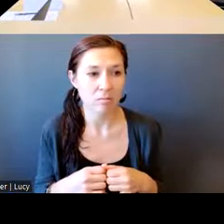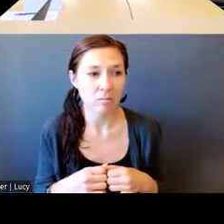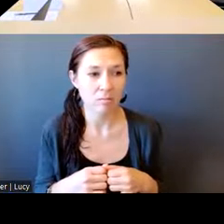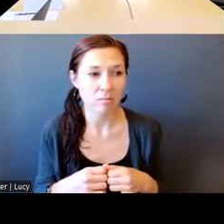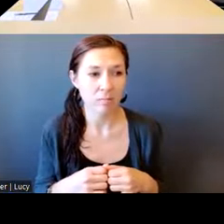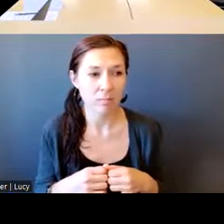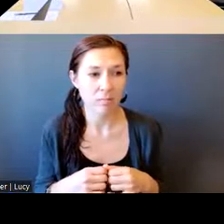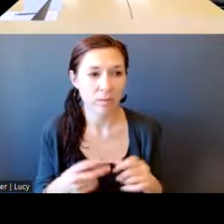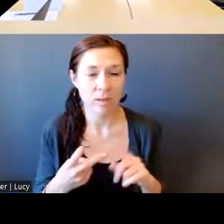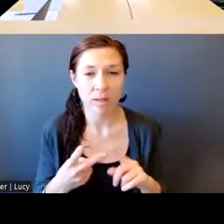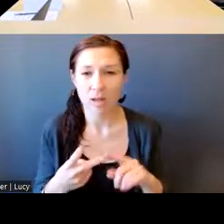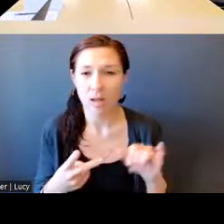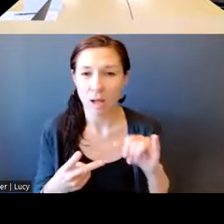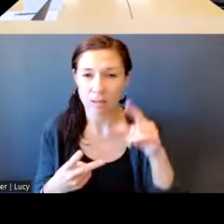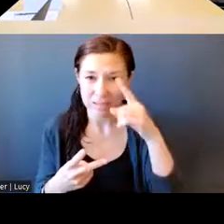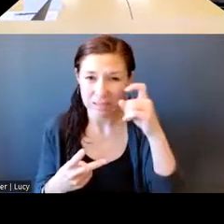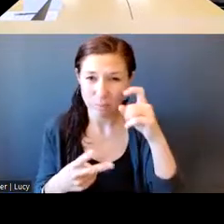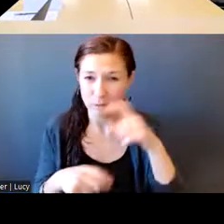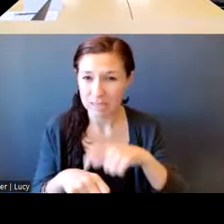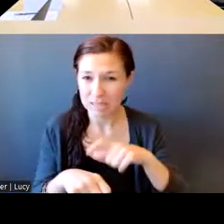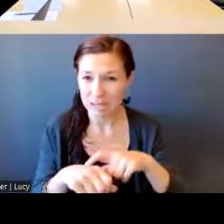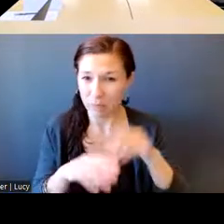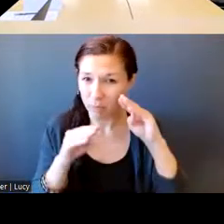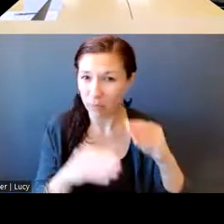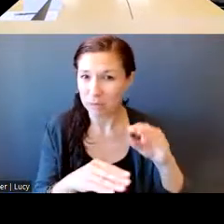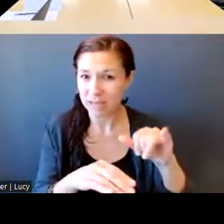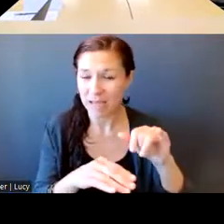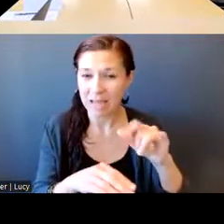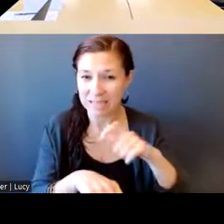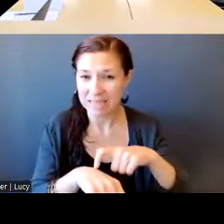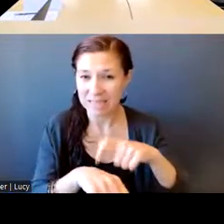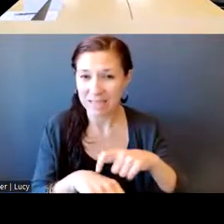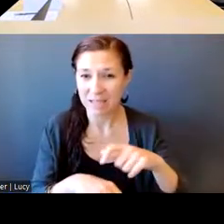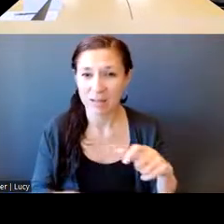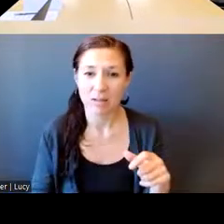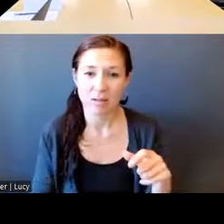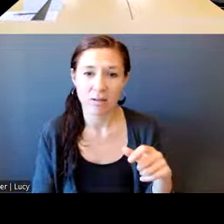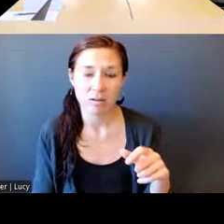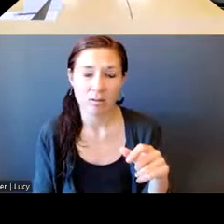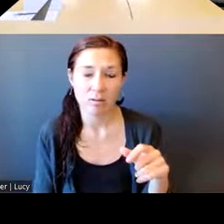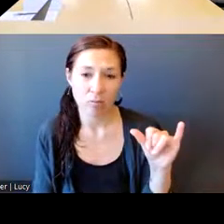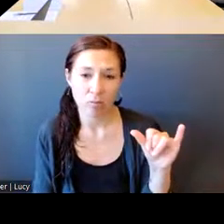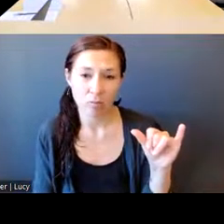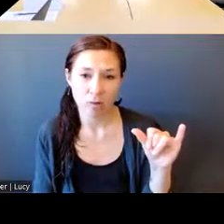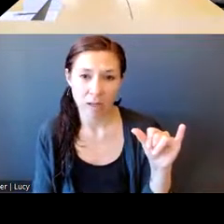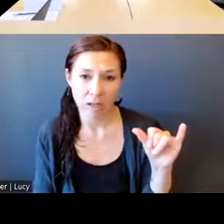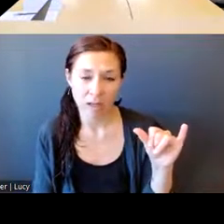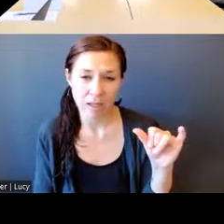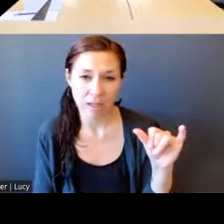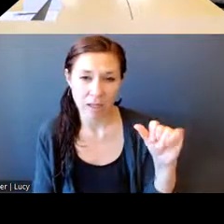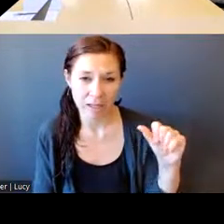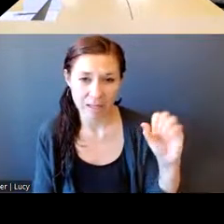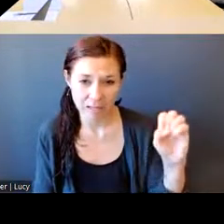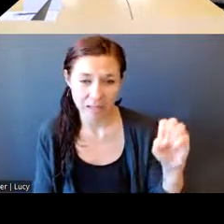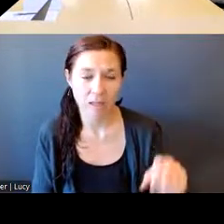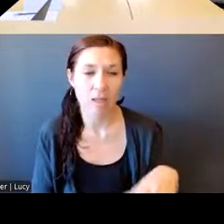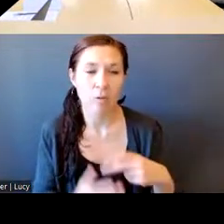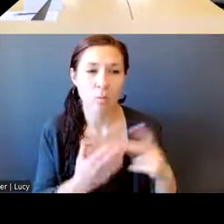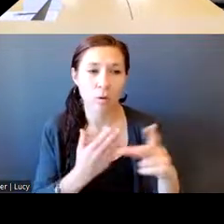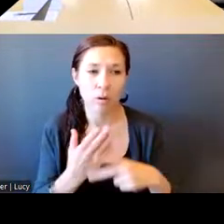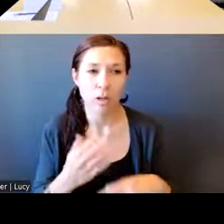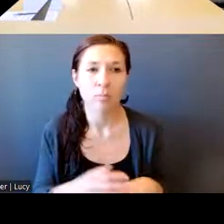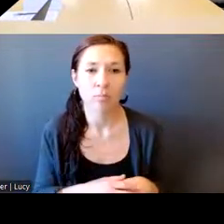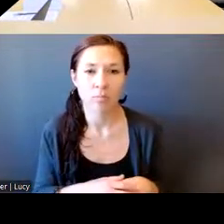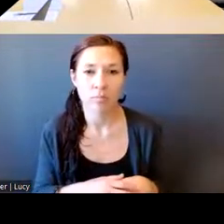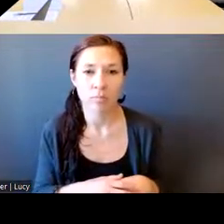working with the youth of, the YEE program, working with BCYF, really centering a lot of work because